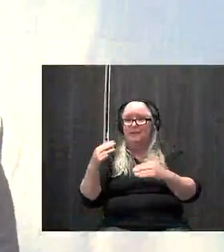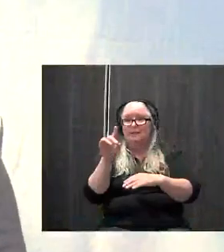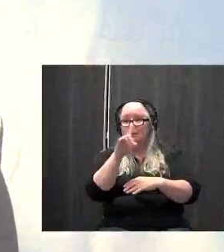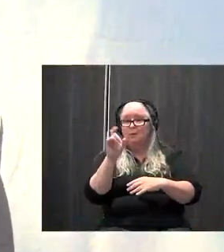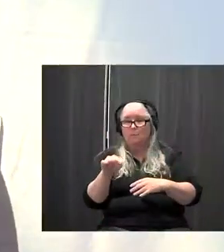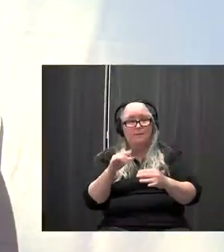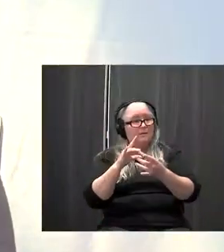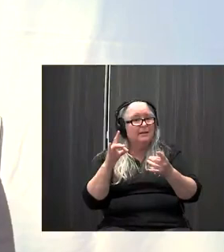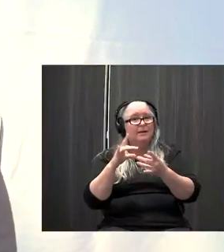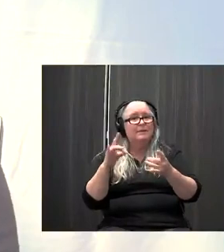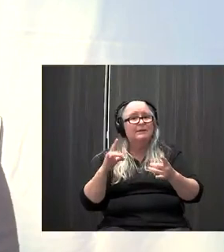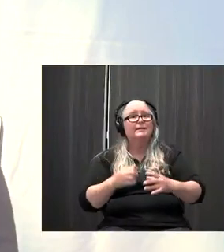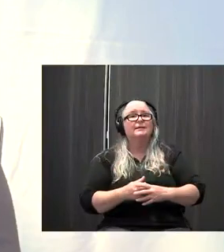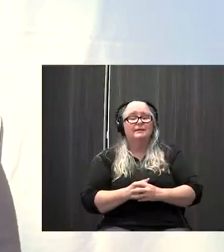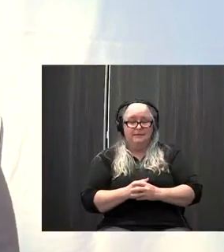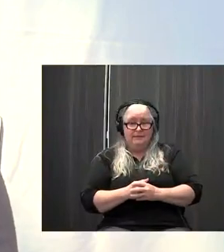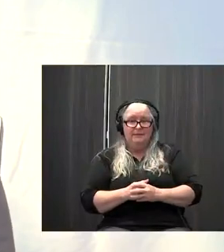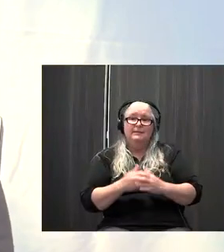thank you. So thanks so much, Sean.